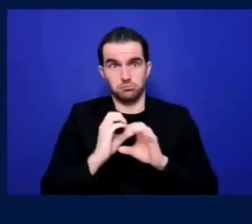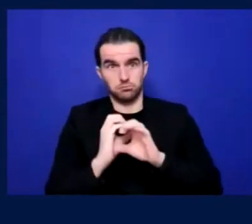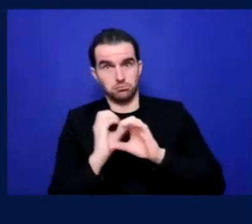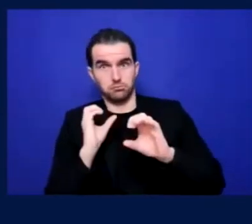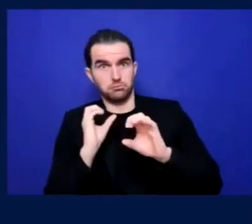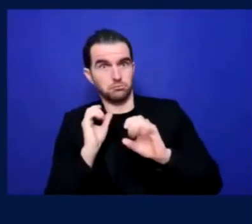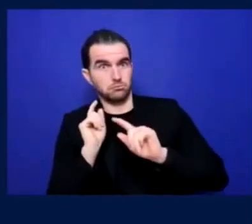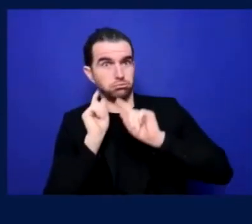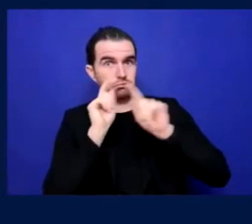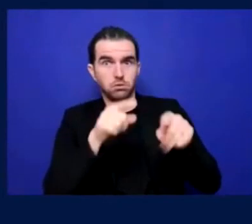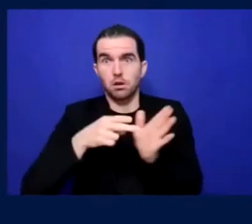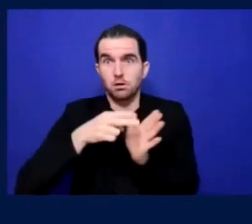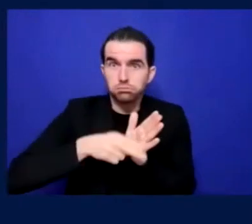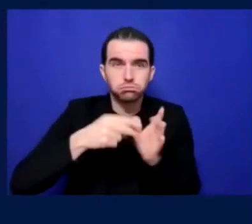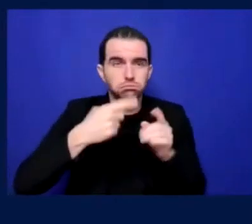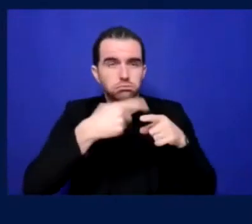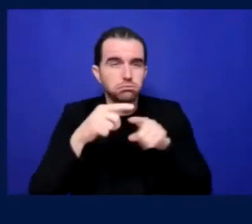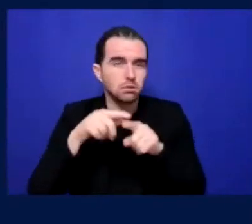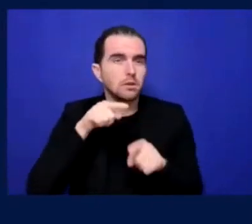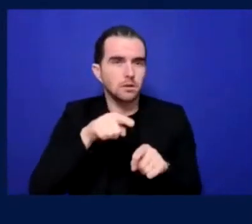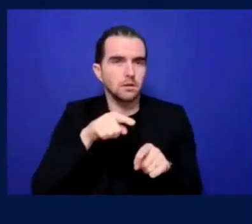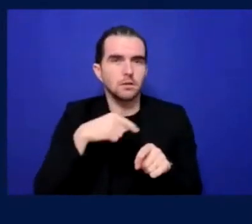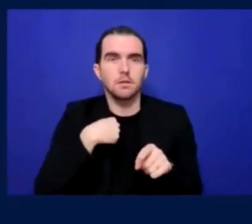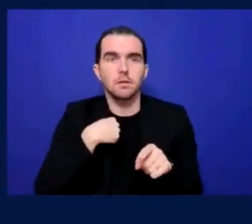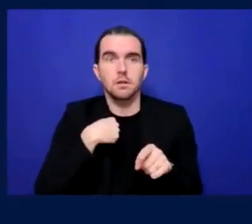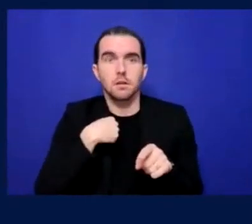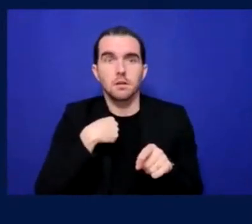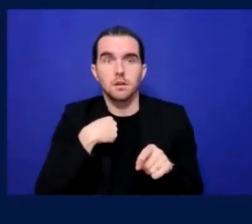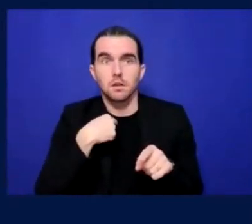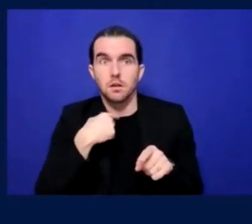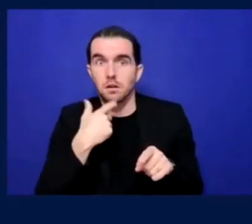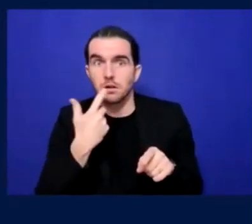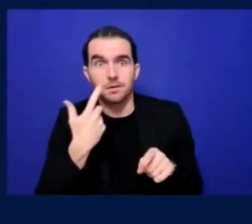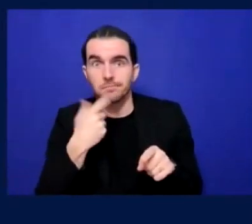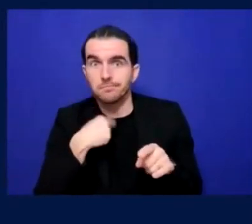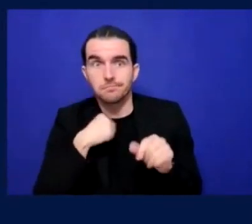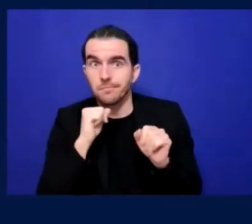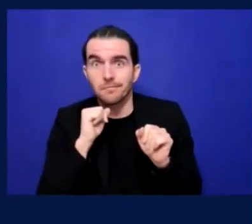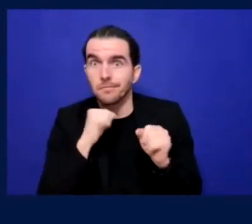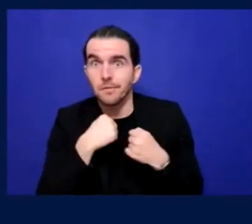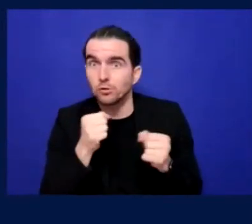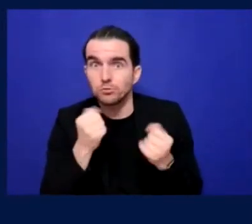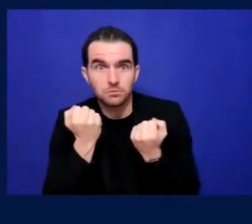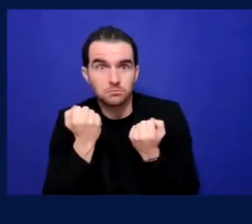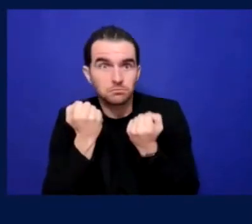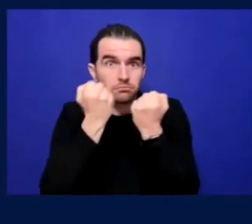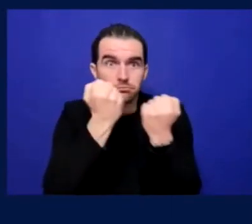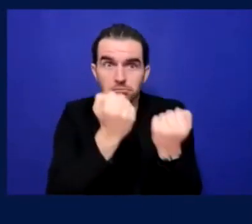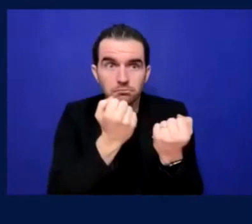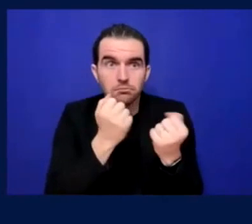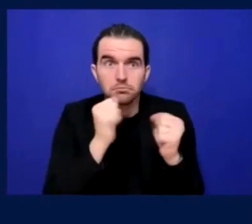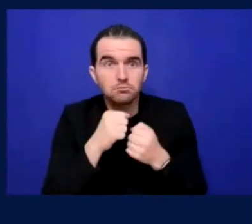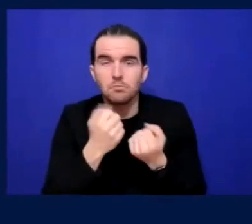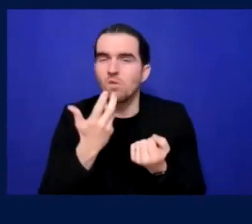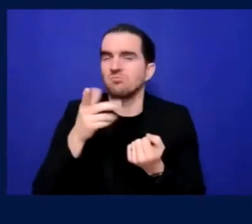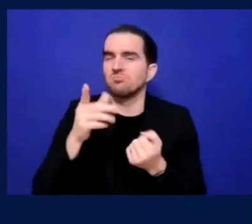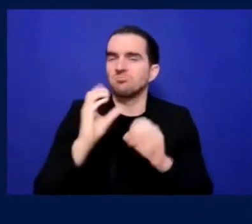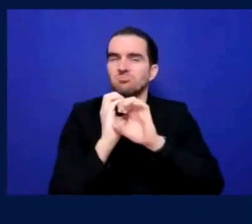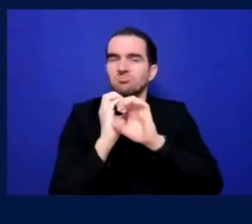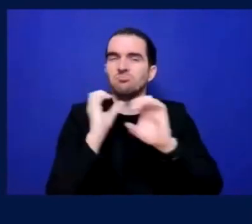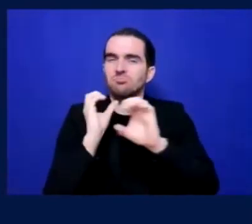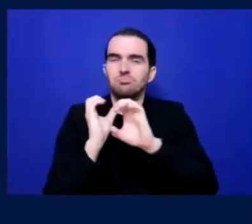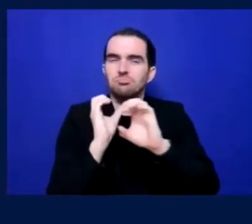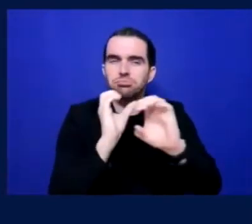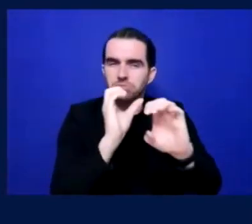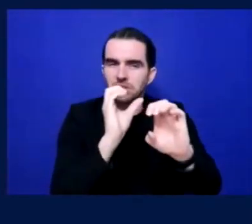space for me and Sam to get, to get on as well. So that can have an impact because I, do a lot of travel into away games